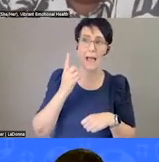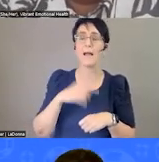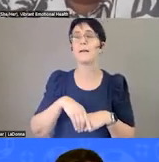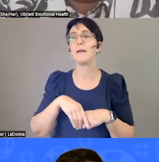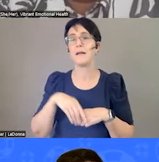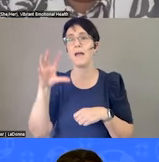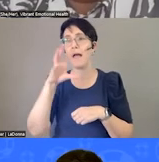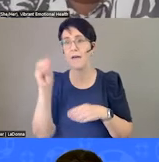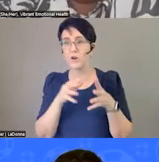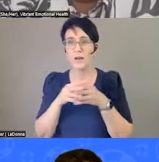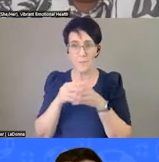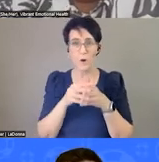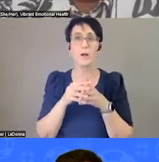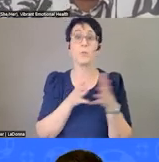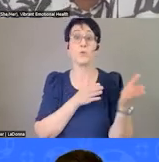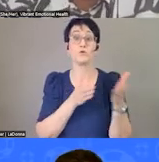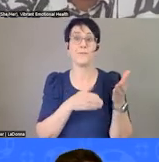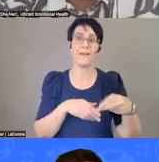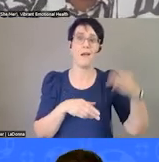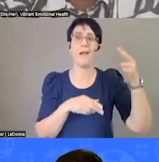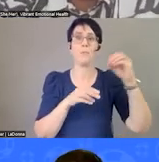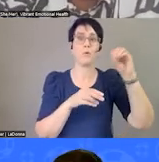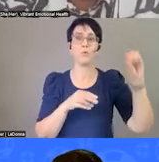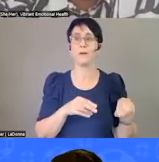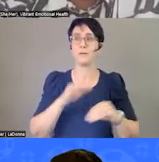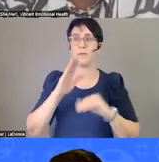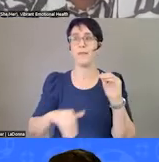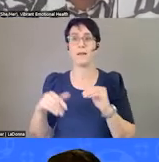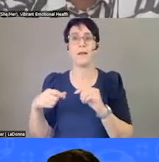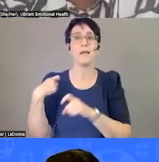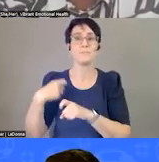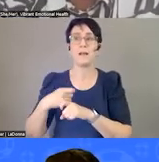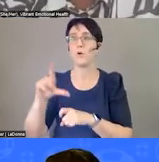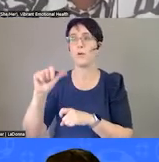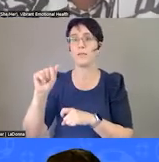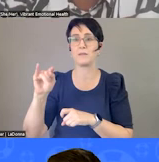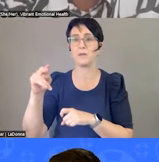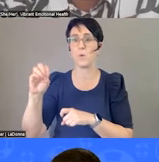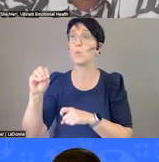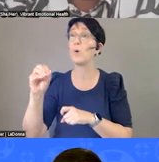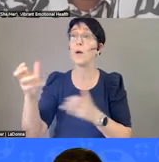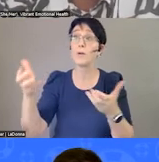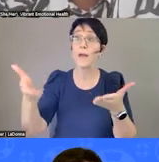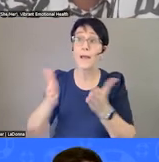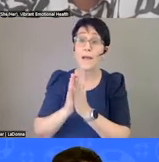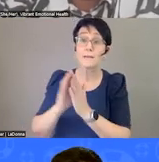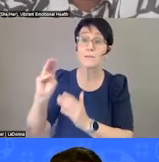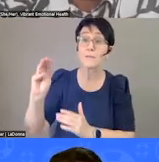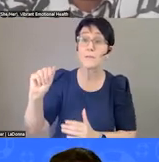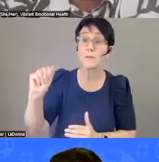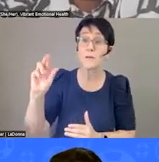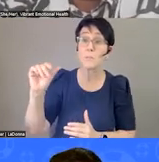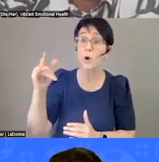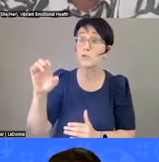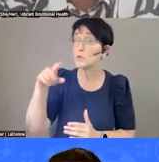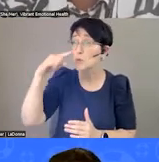folks were served at higher rates. And so, Margie, if you're on the line here, I'd welcome you to join us to talk about some of this